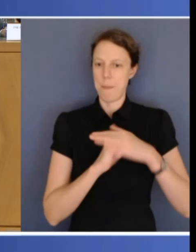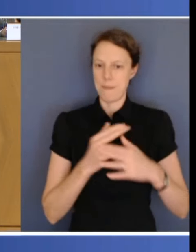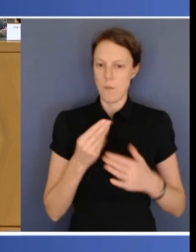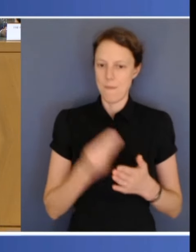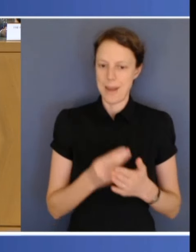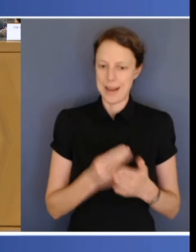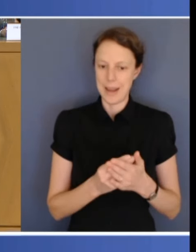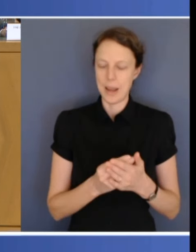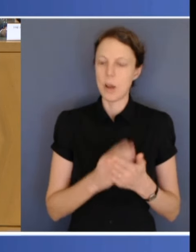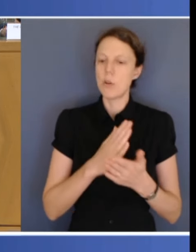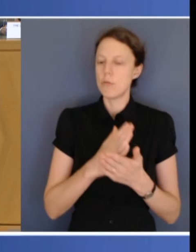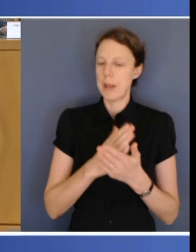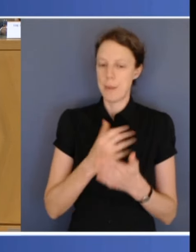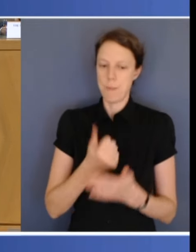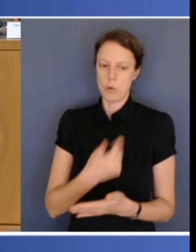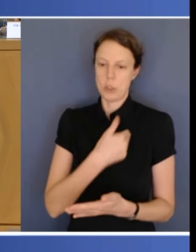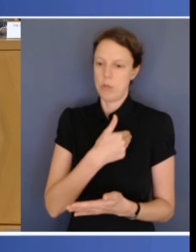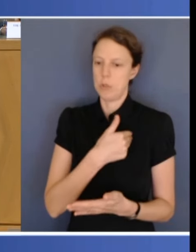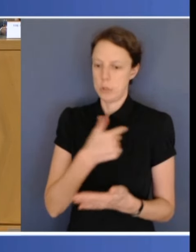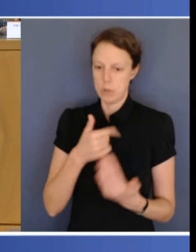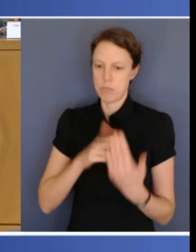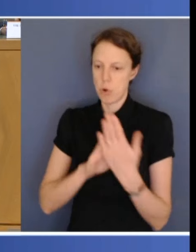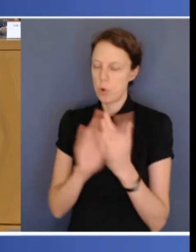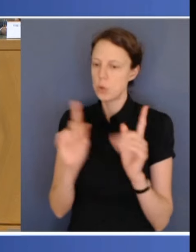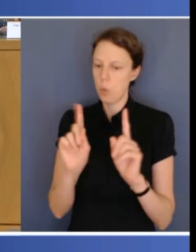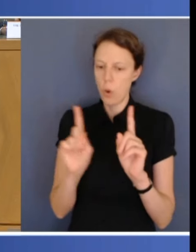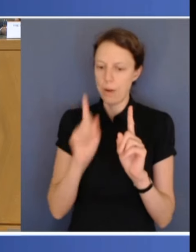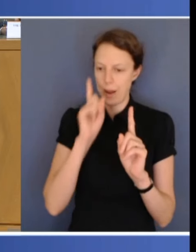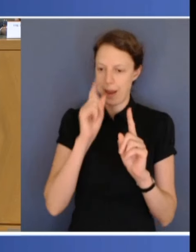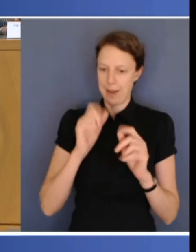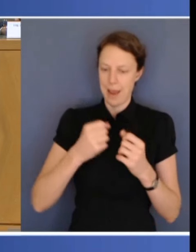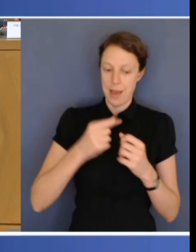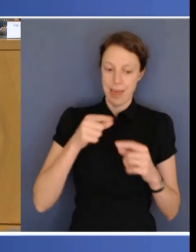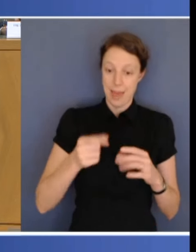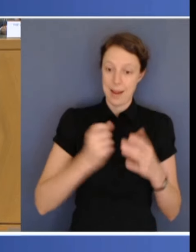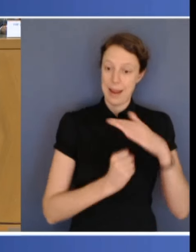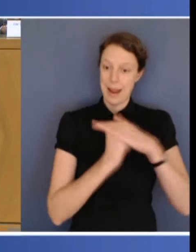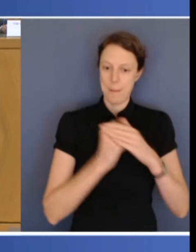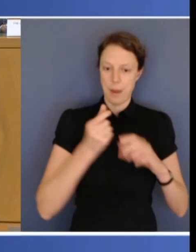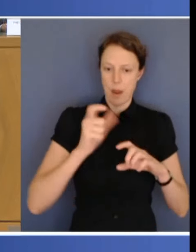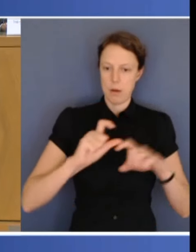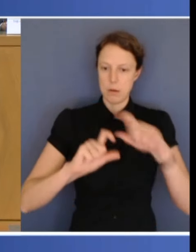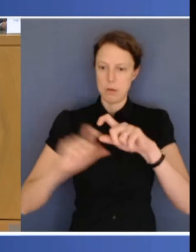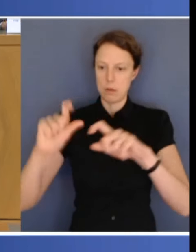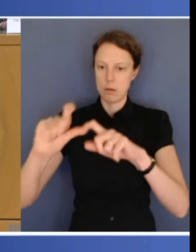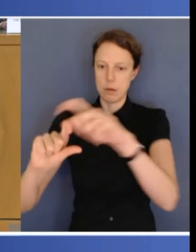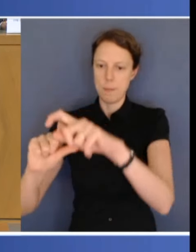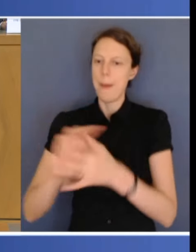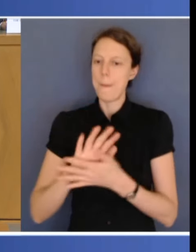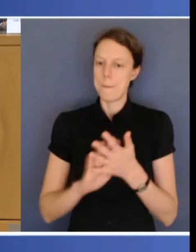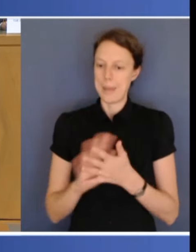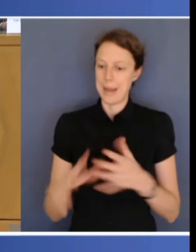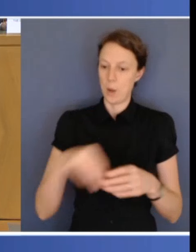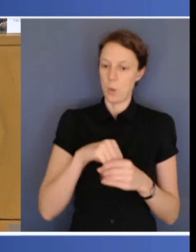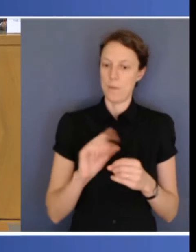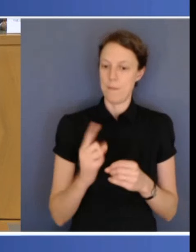over that period 2025 to 2030. And this includes a first-year catch-up growth premium as